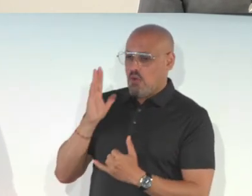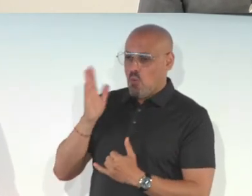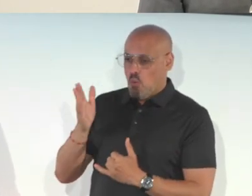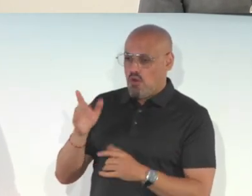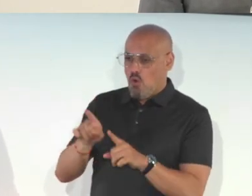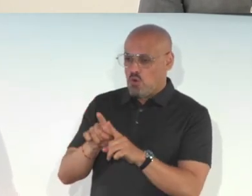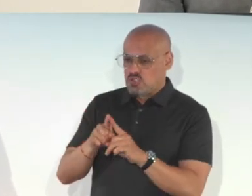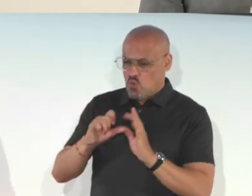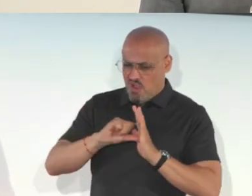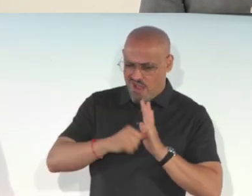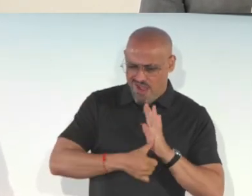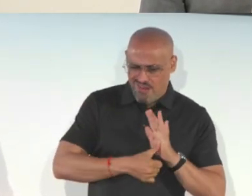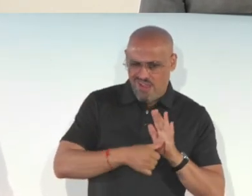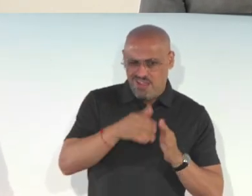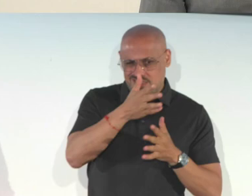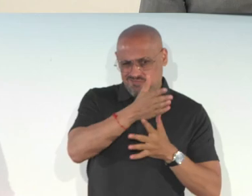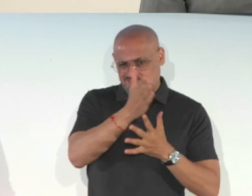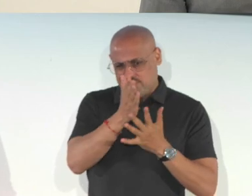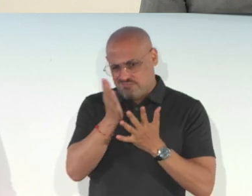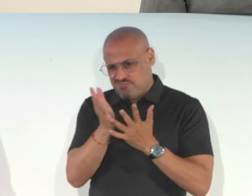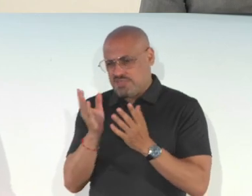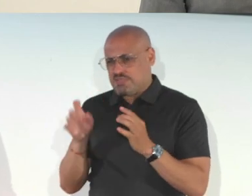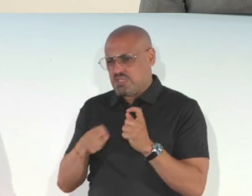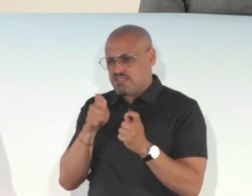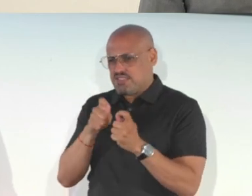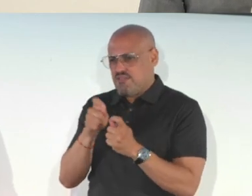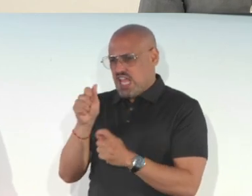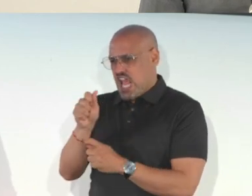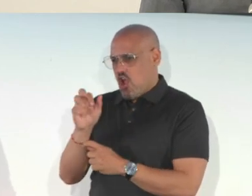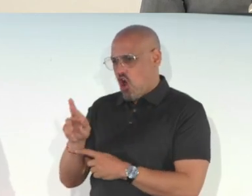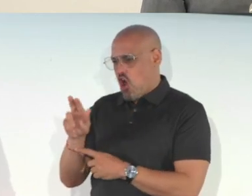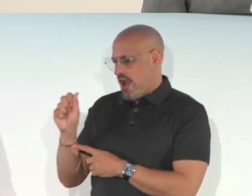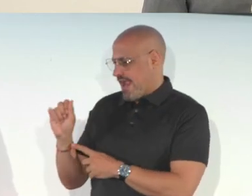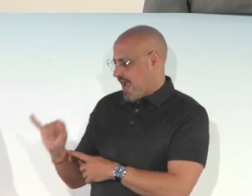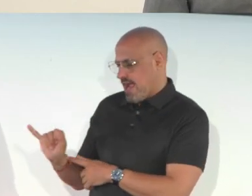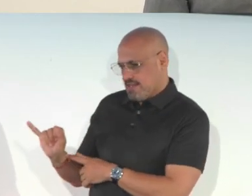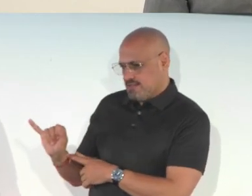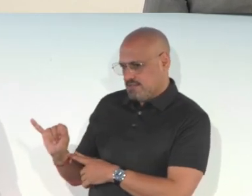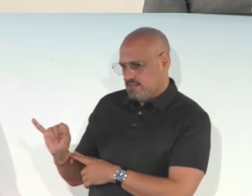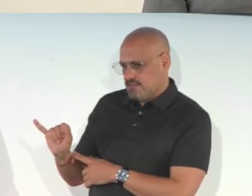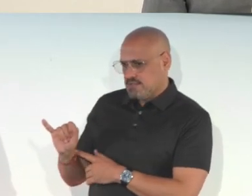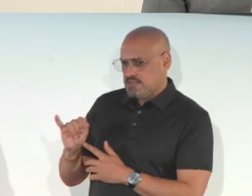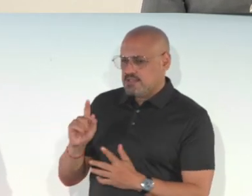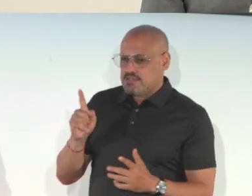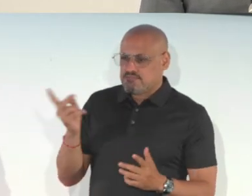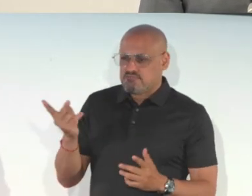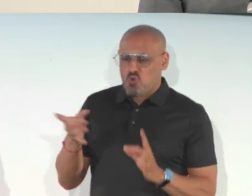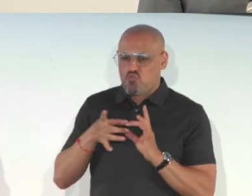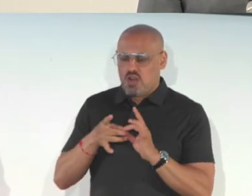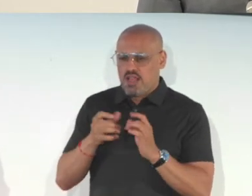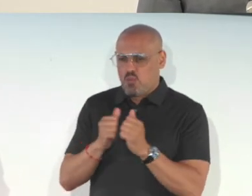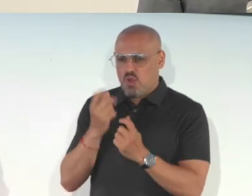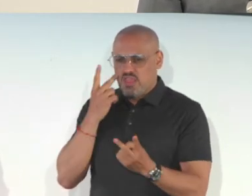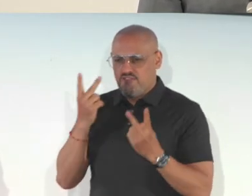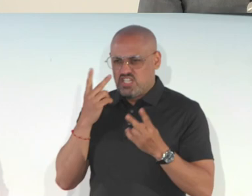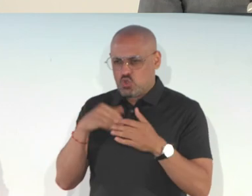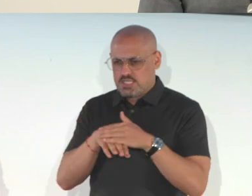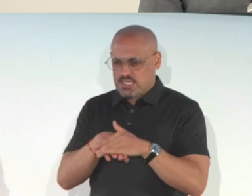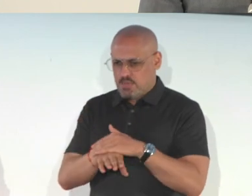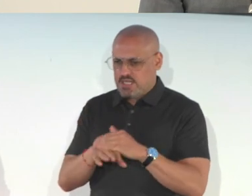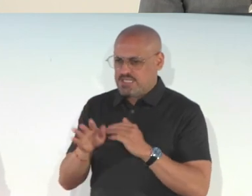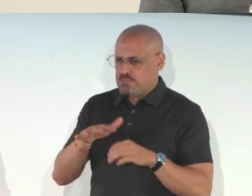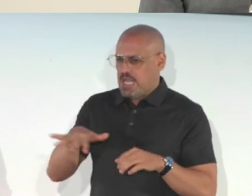also highlight some areas specific to AR and AI that are related to the vision accessibility